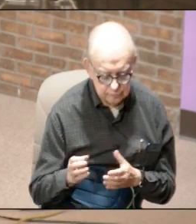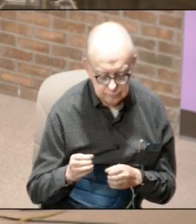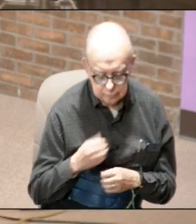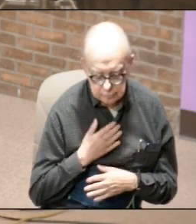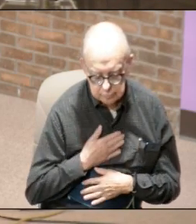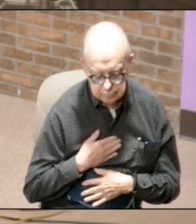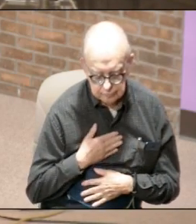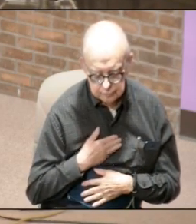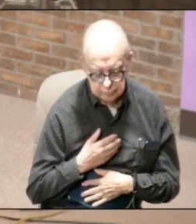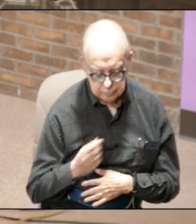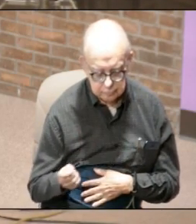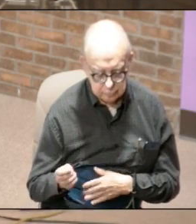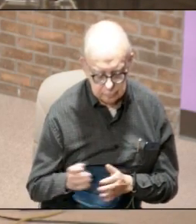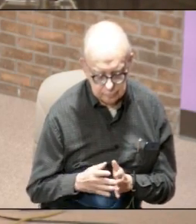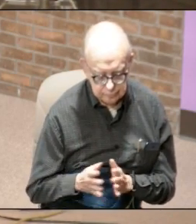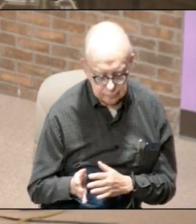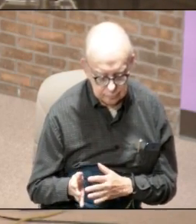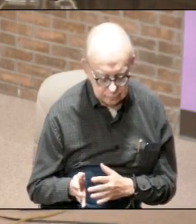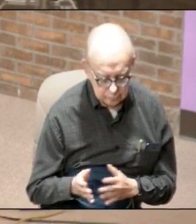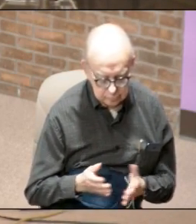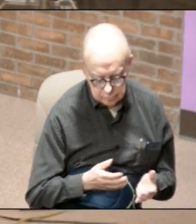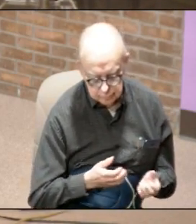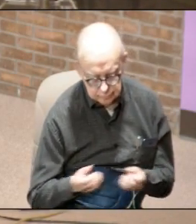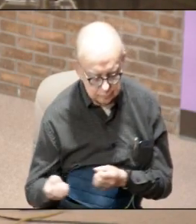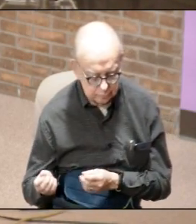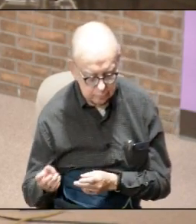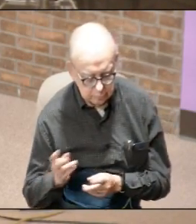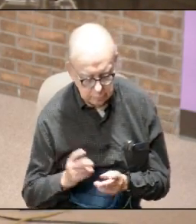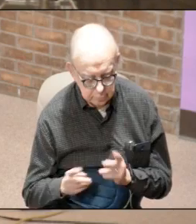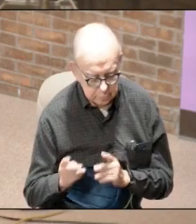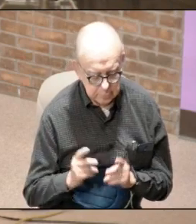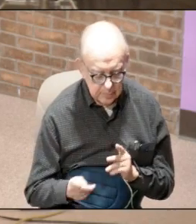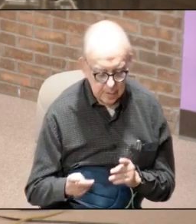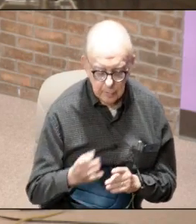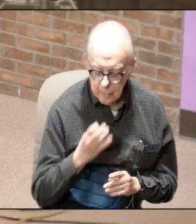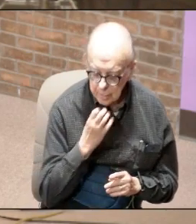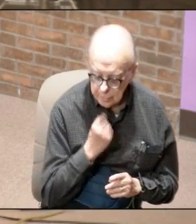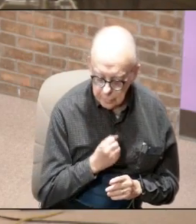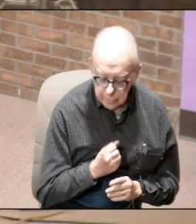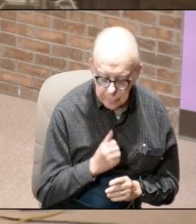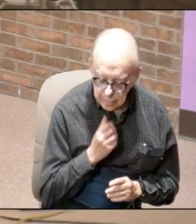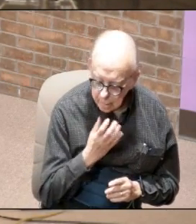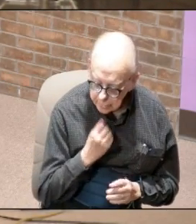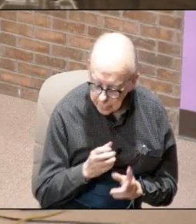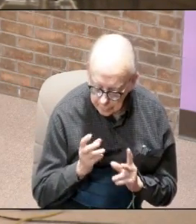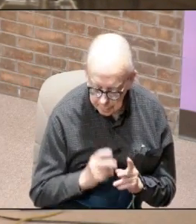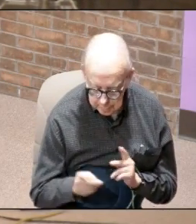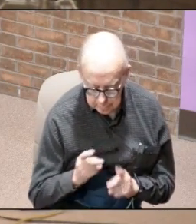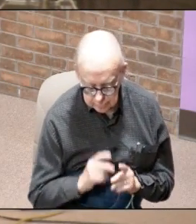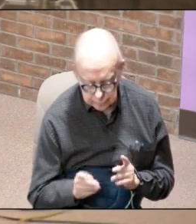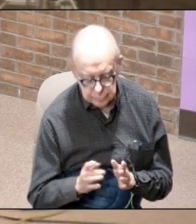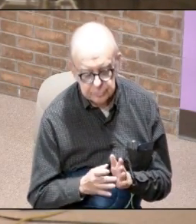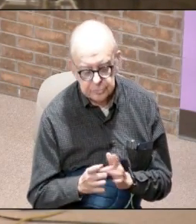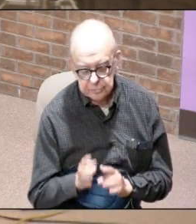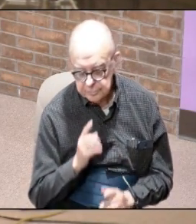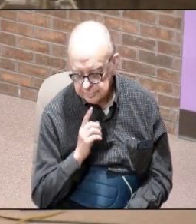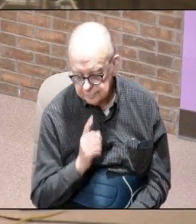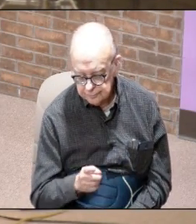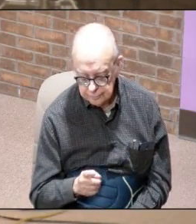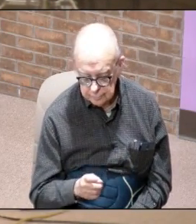pleasure he drew over to him both many of the Jews and many of the Gentiles he was